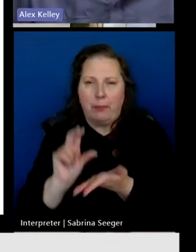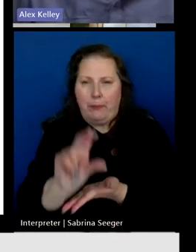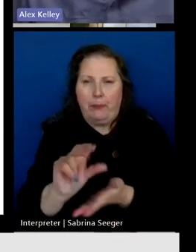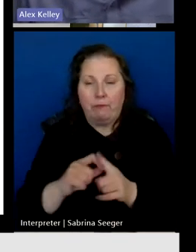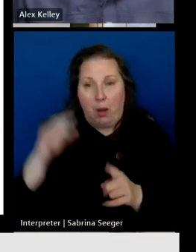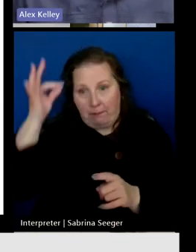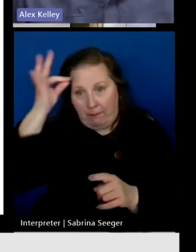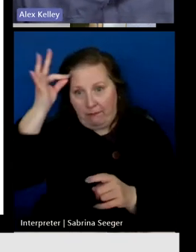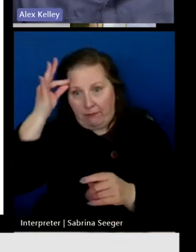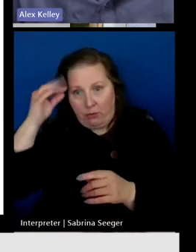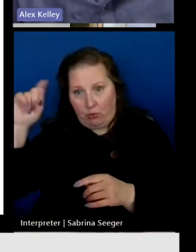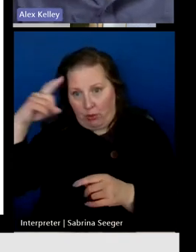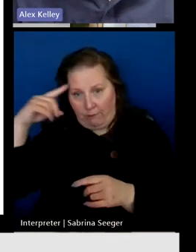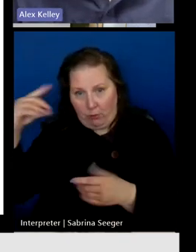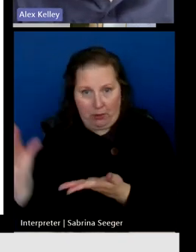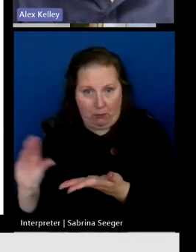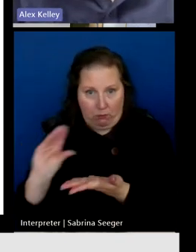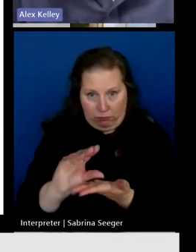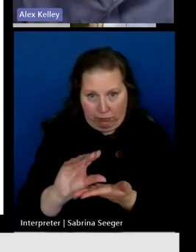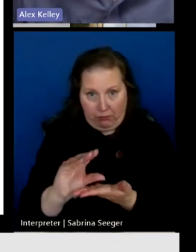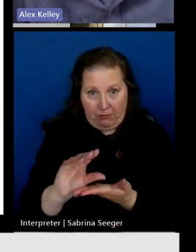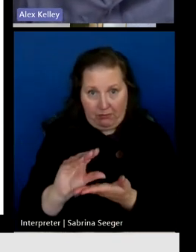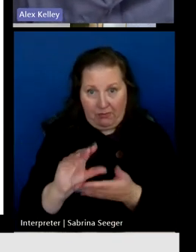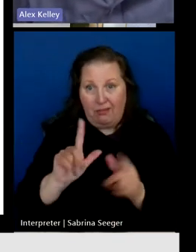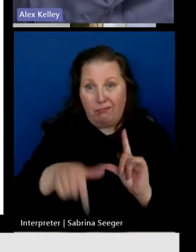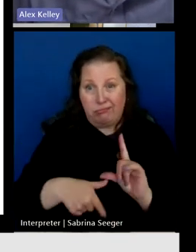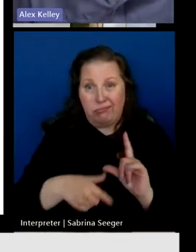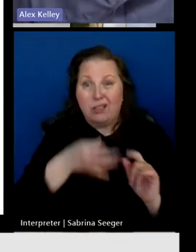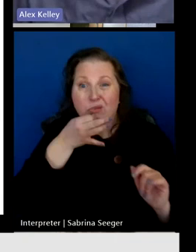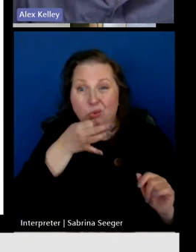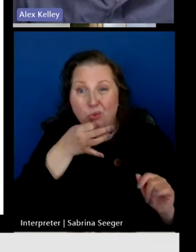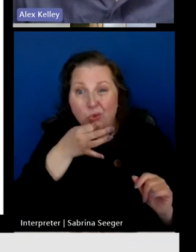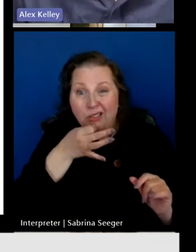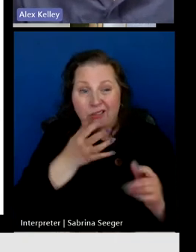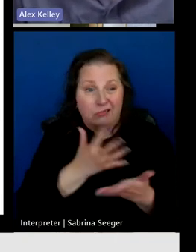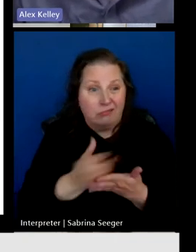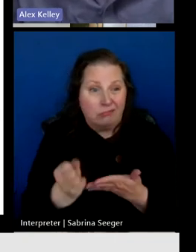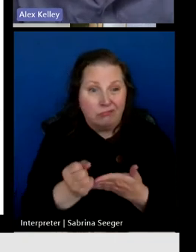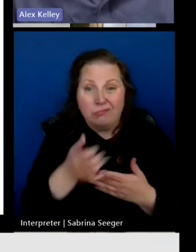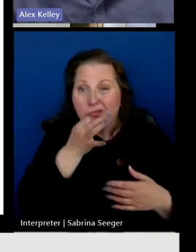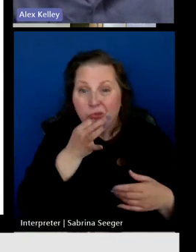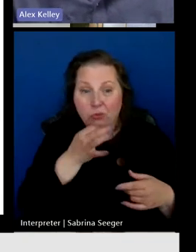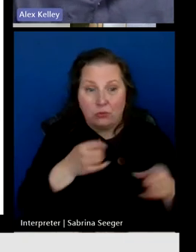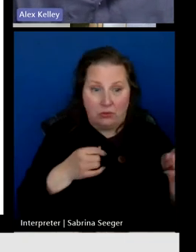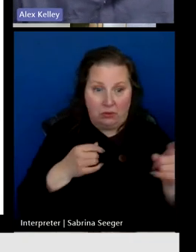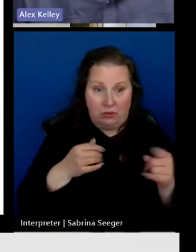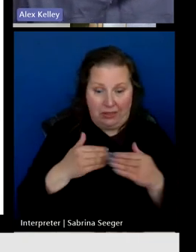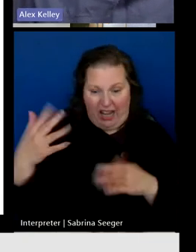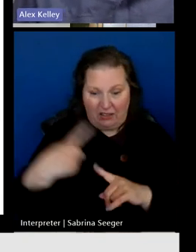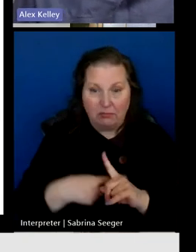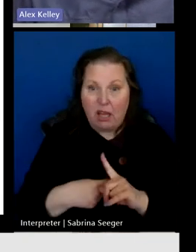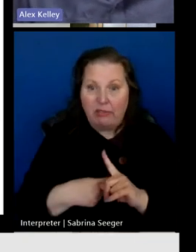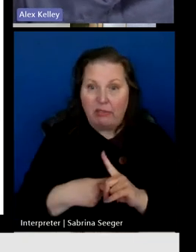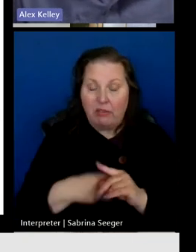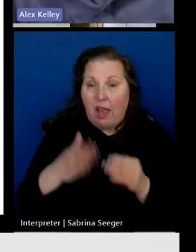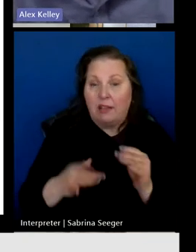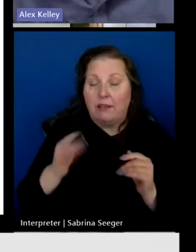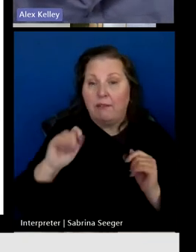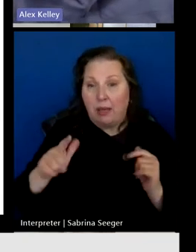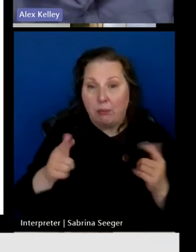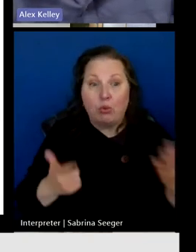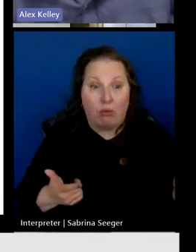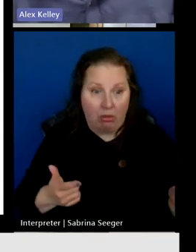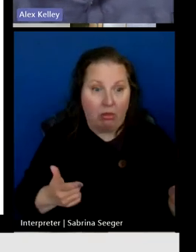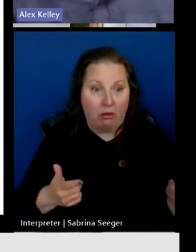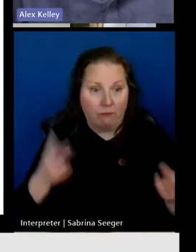federal government, is expiring. And it looks to be expiring next month at the end of April, according to